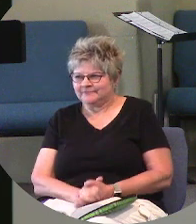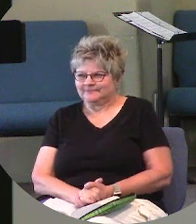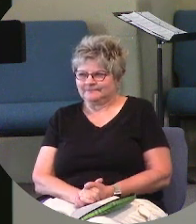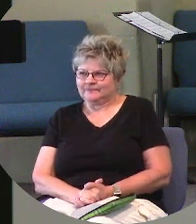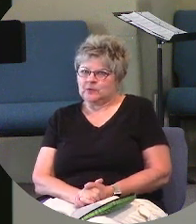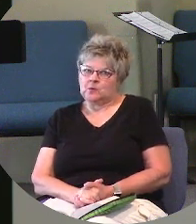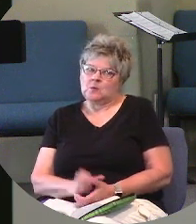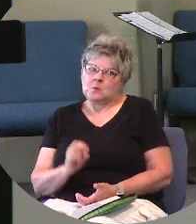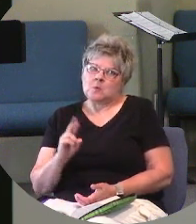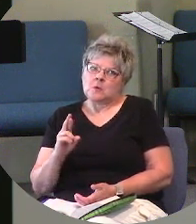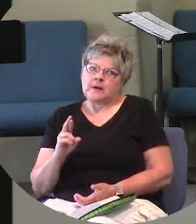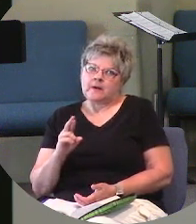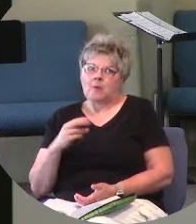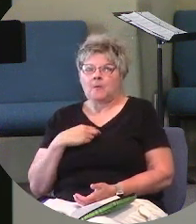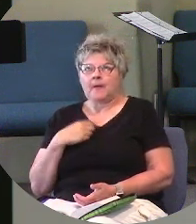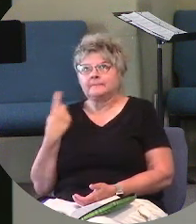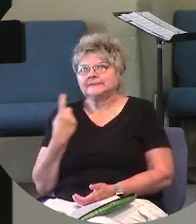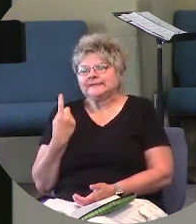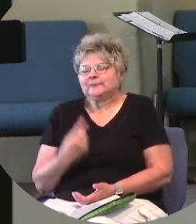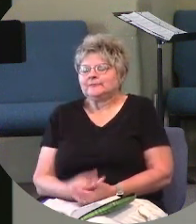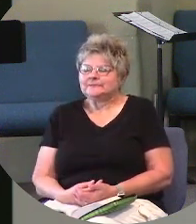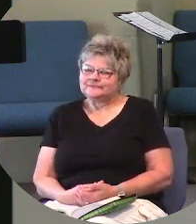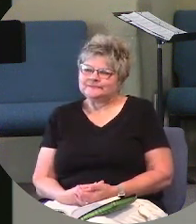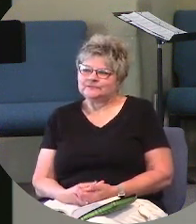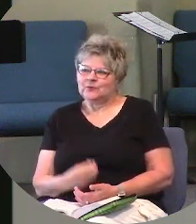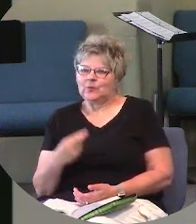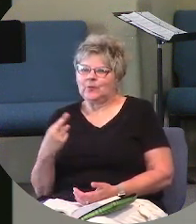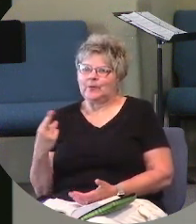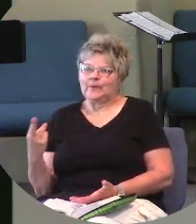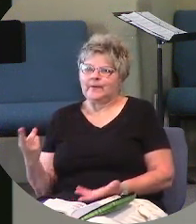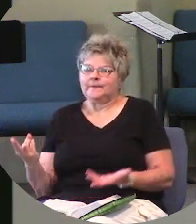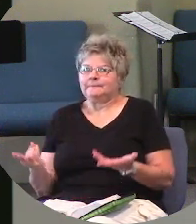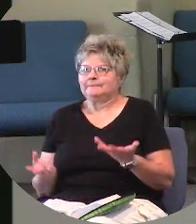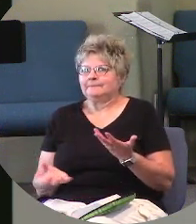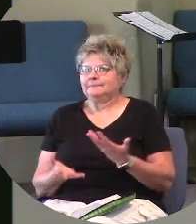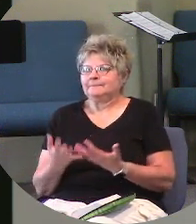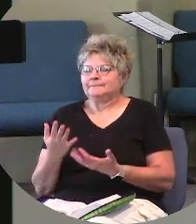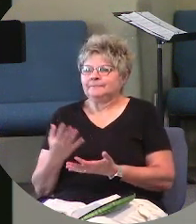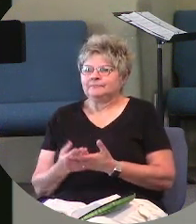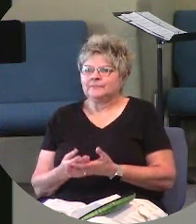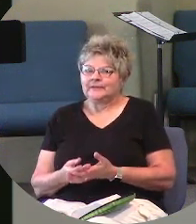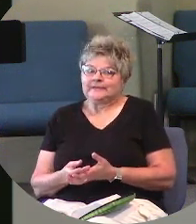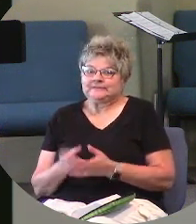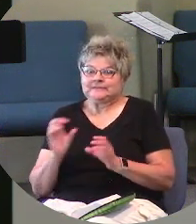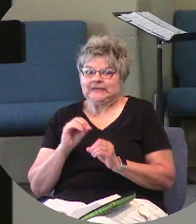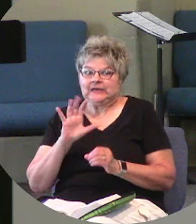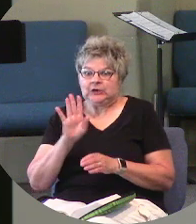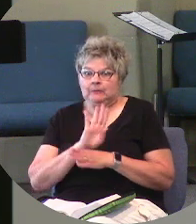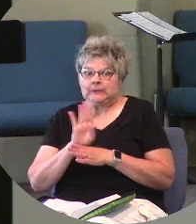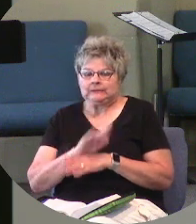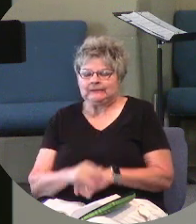Or I'm single, or it's none of your business.